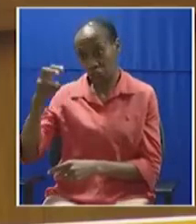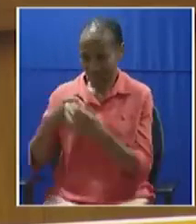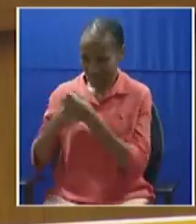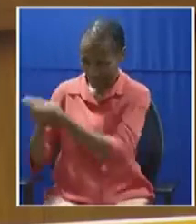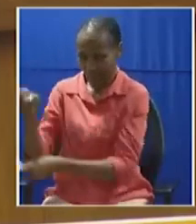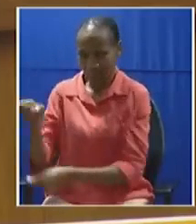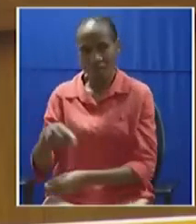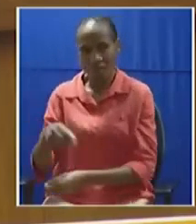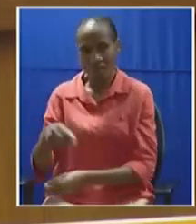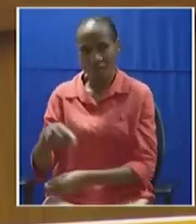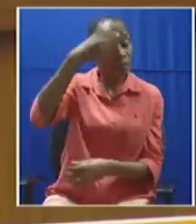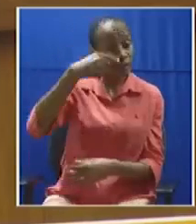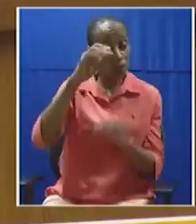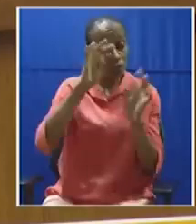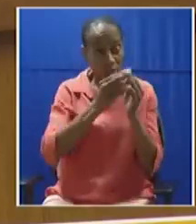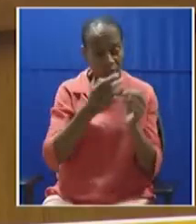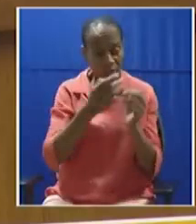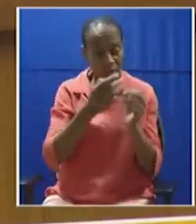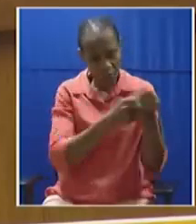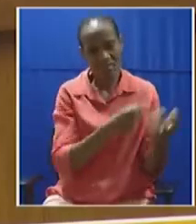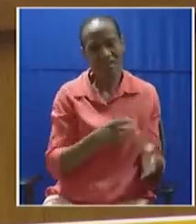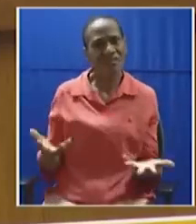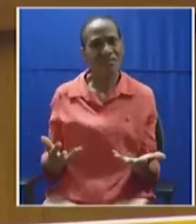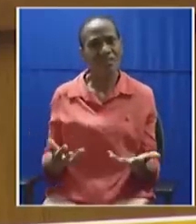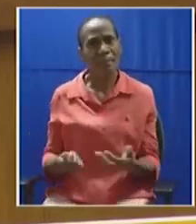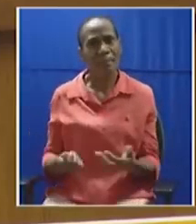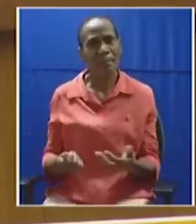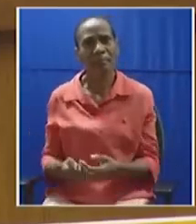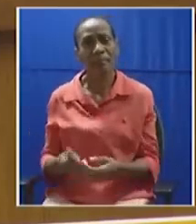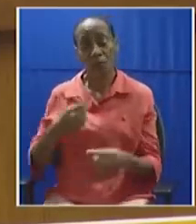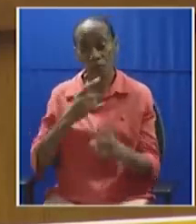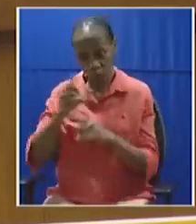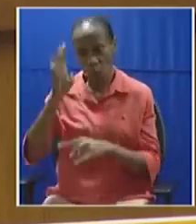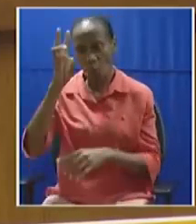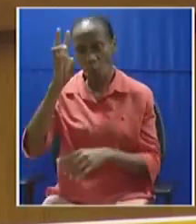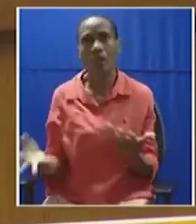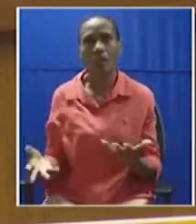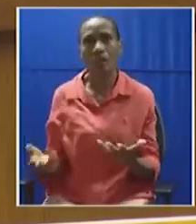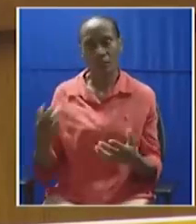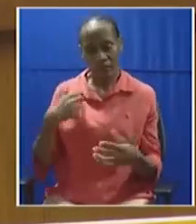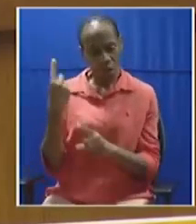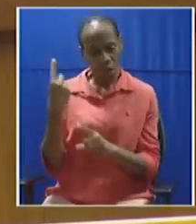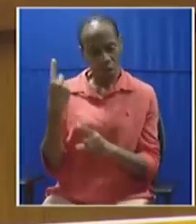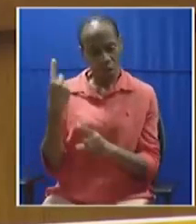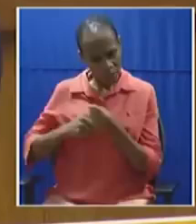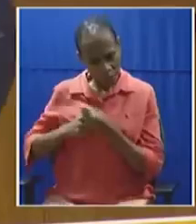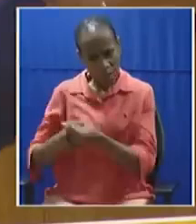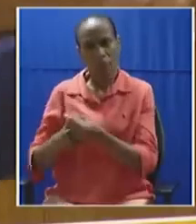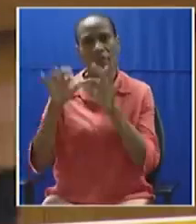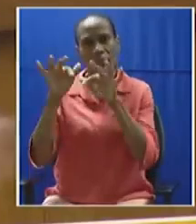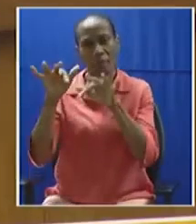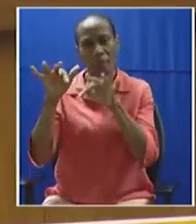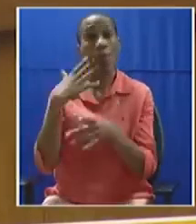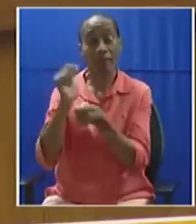there, it will not be to go to the flashpath of Egypt. It will be to go with our people when freedom is there for